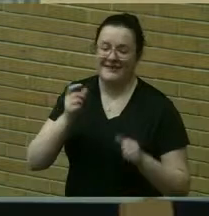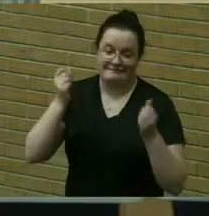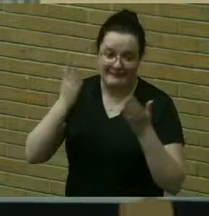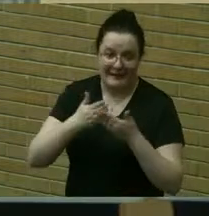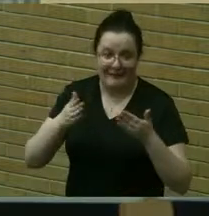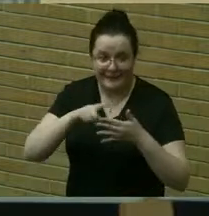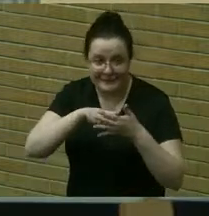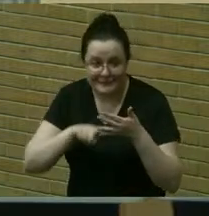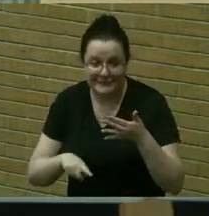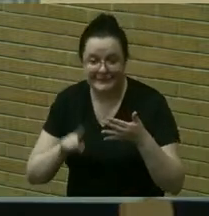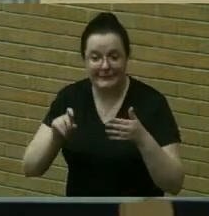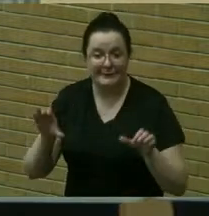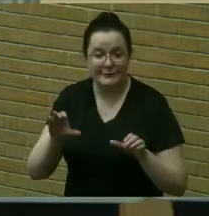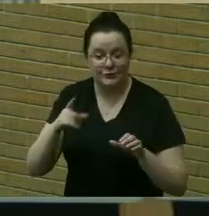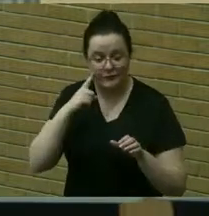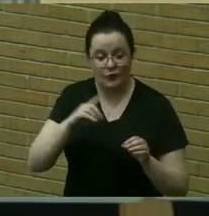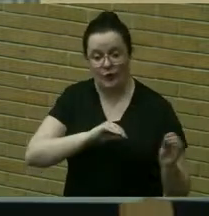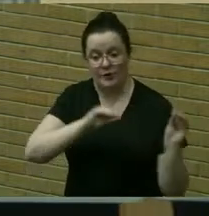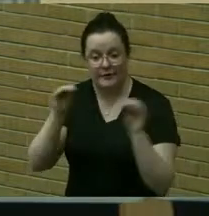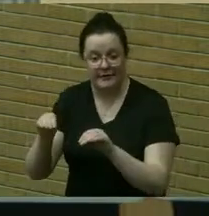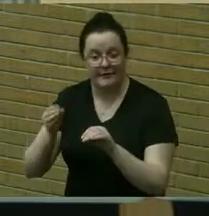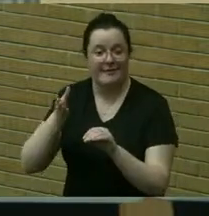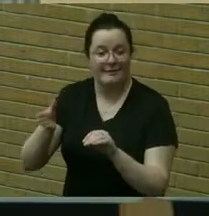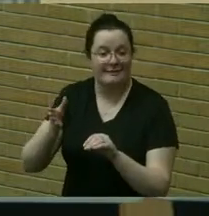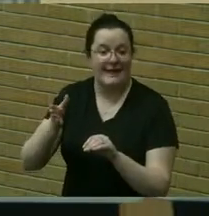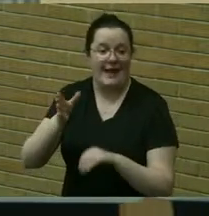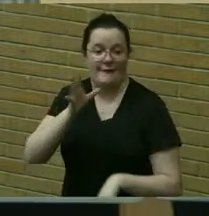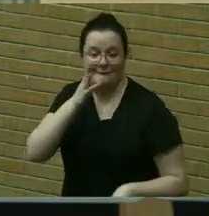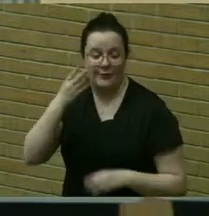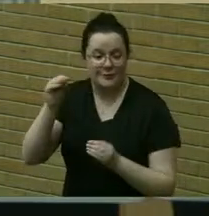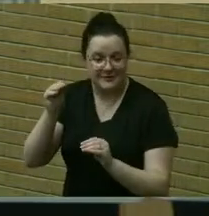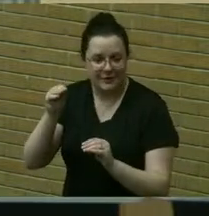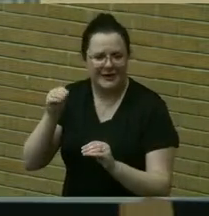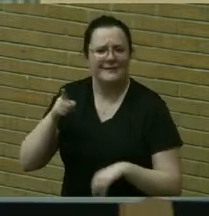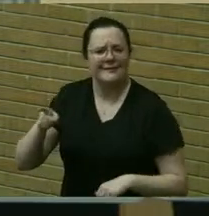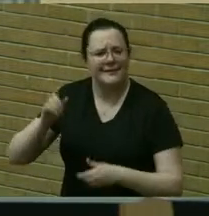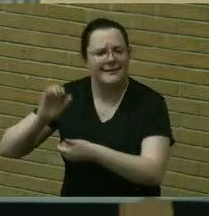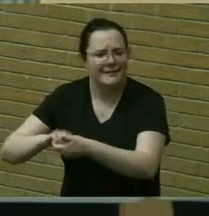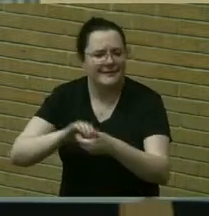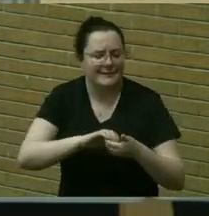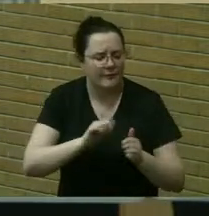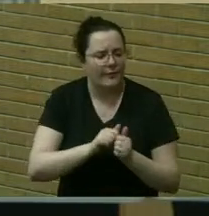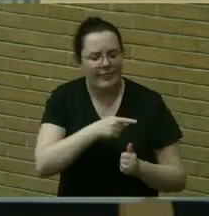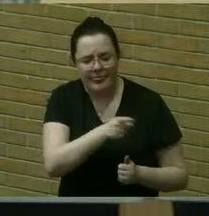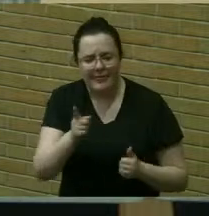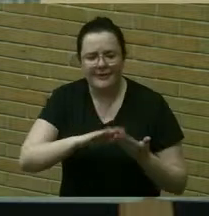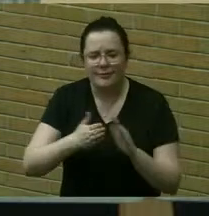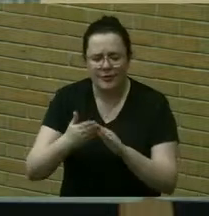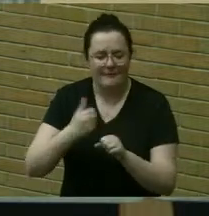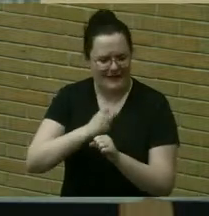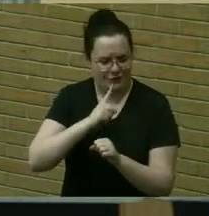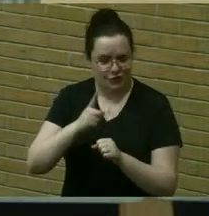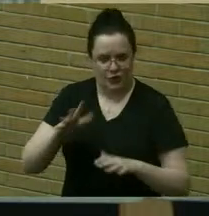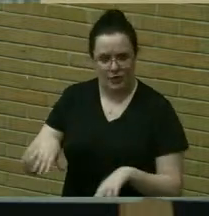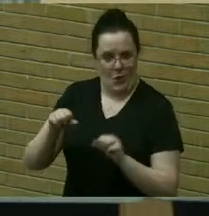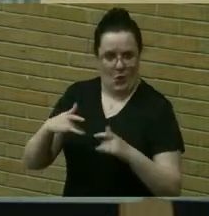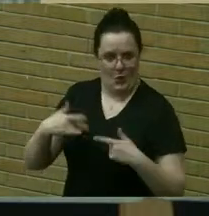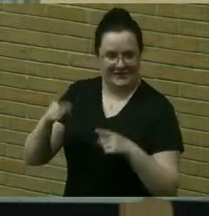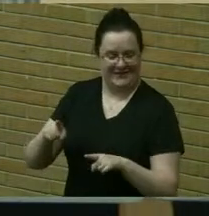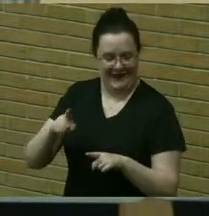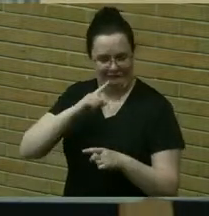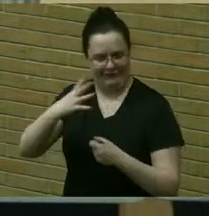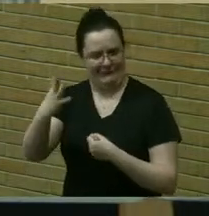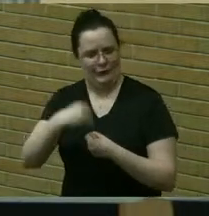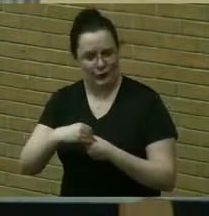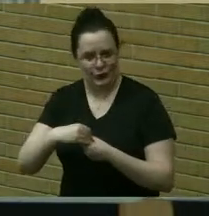working with the different communities to make sure we have inclusive uh events that are reflective of celebratory events and